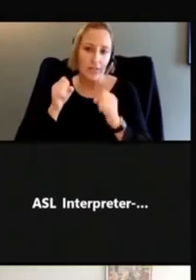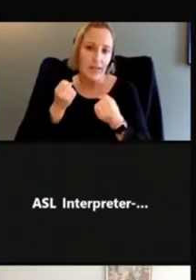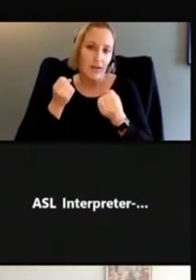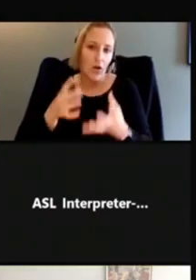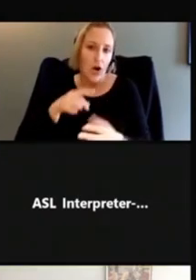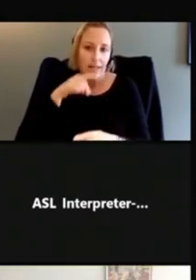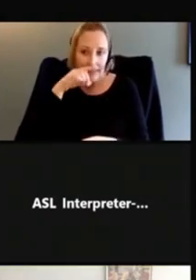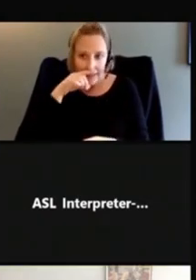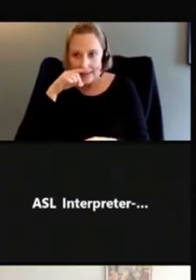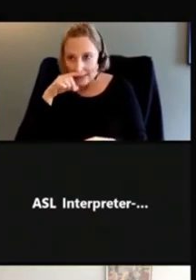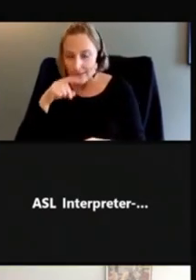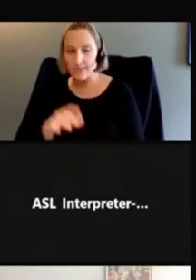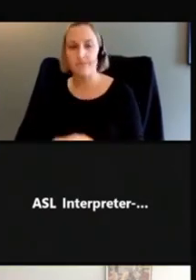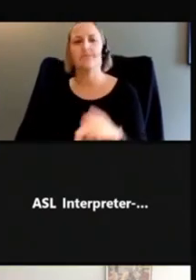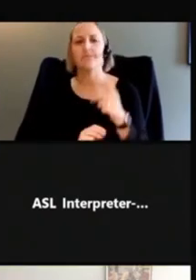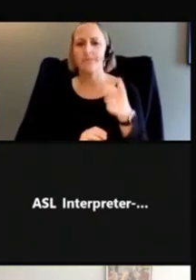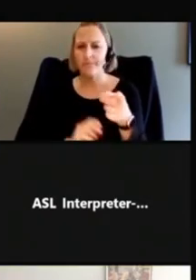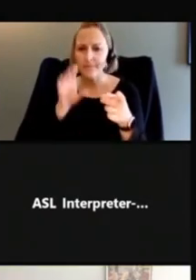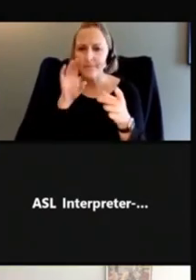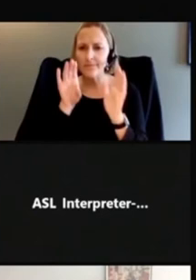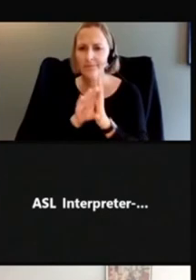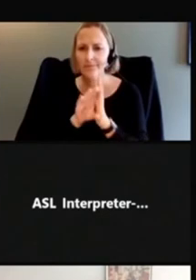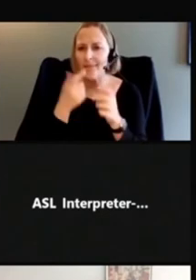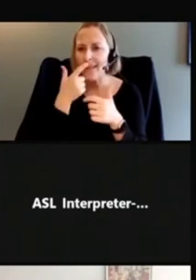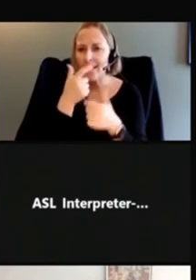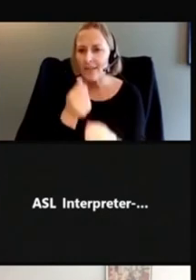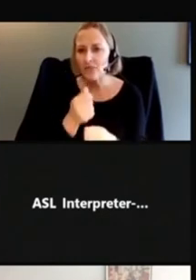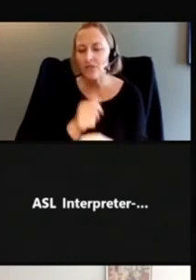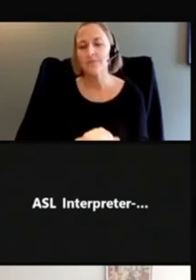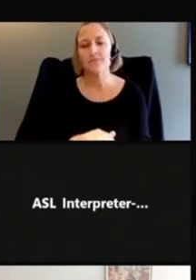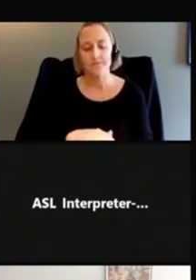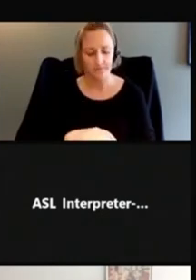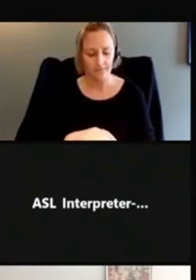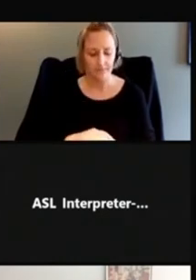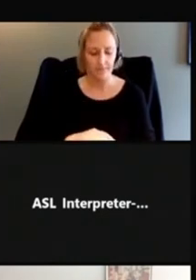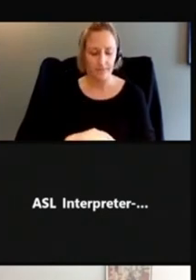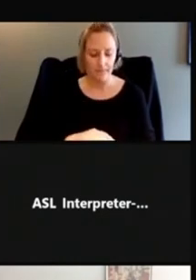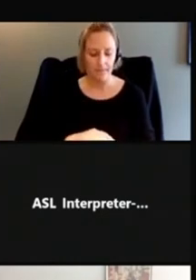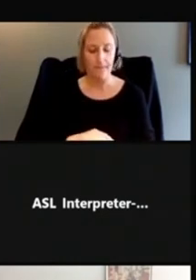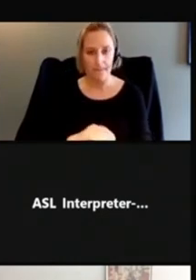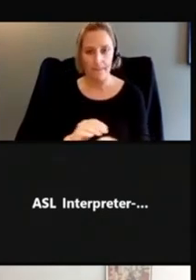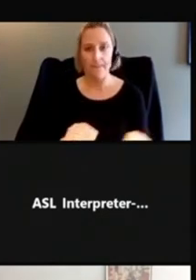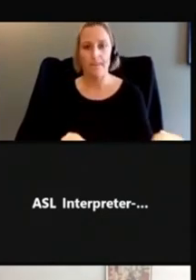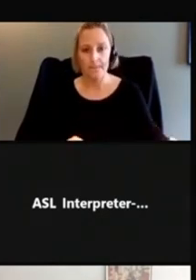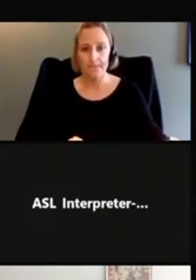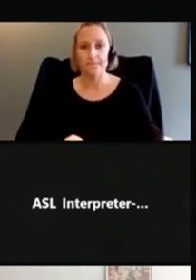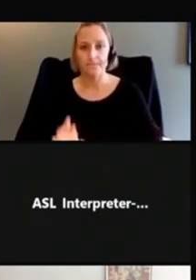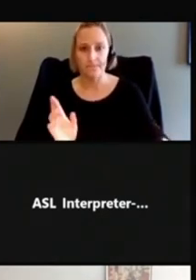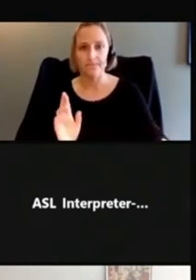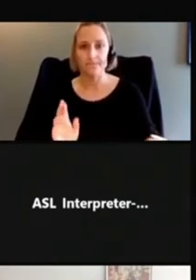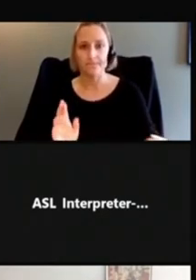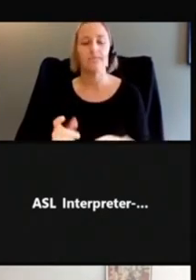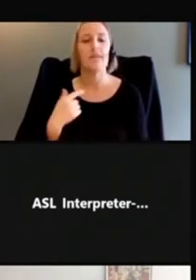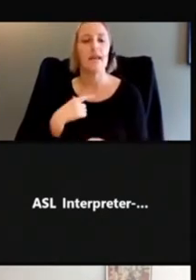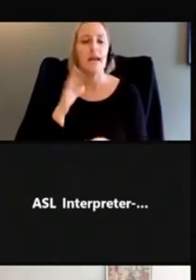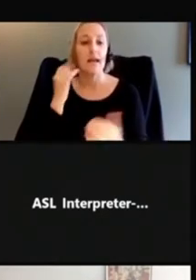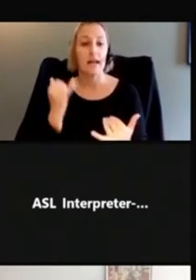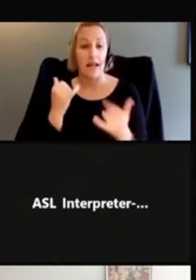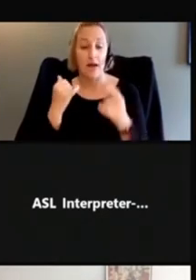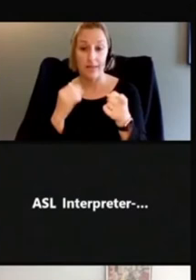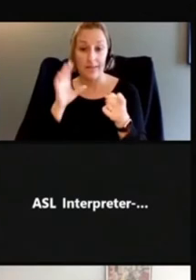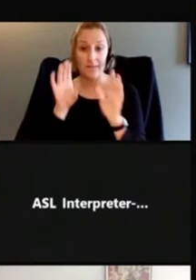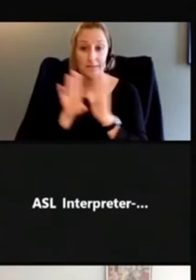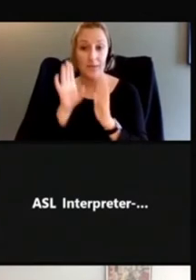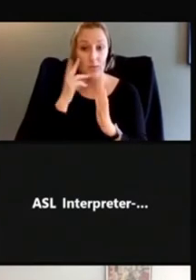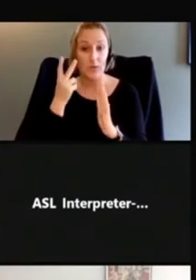So this one's very interesting. And I think you're going to start seeing it everywhere now once we talk about it.